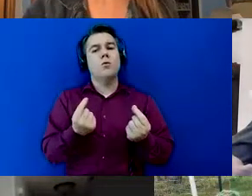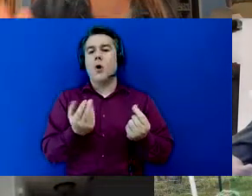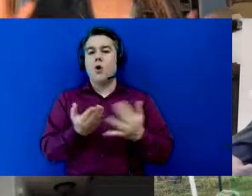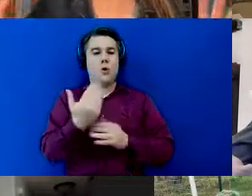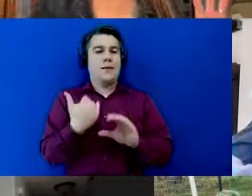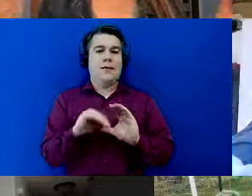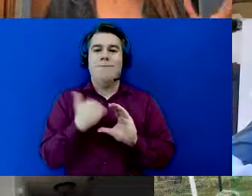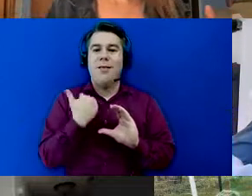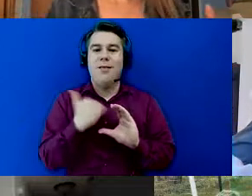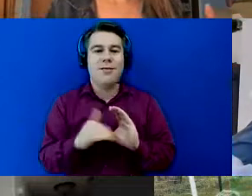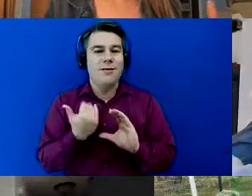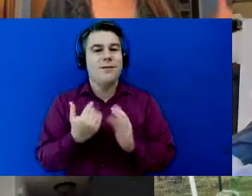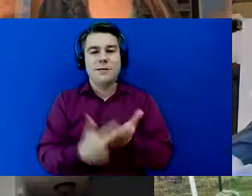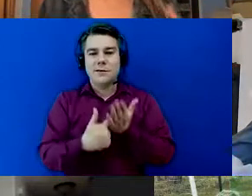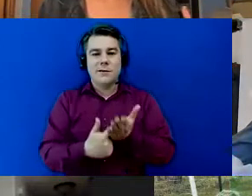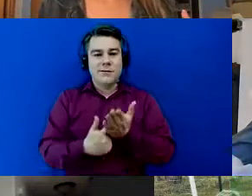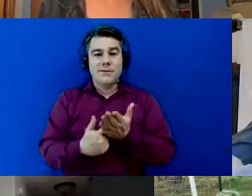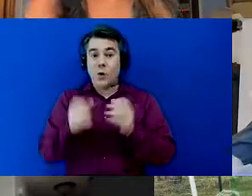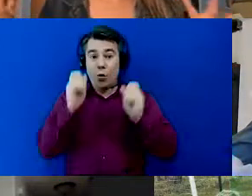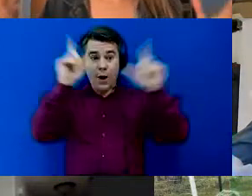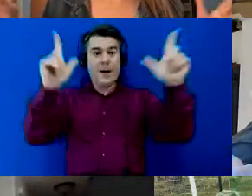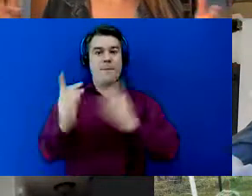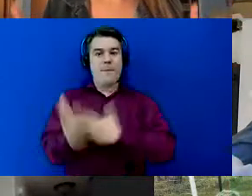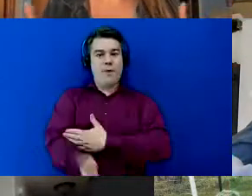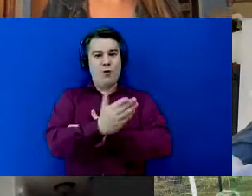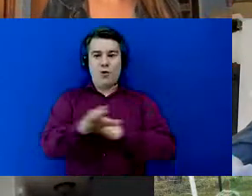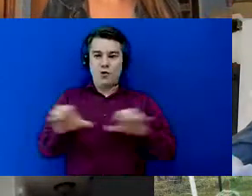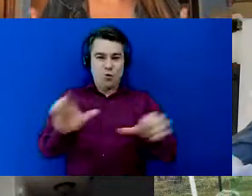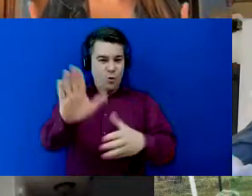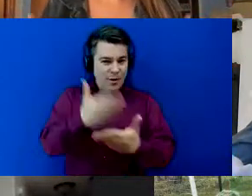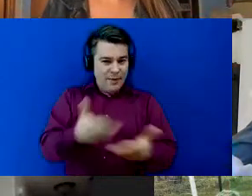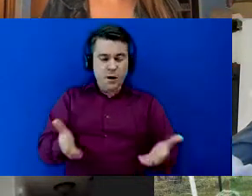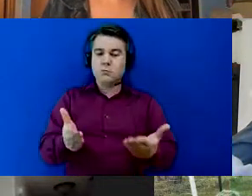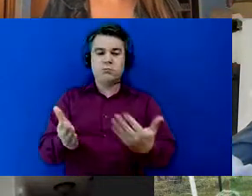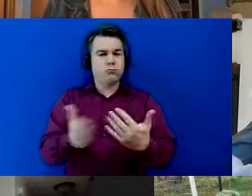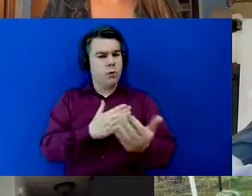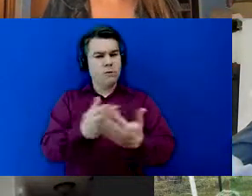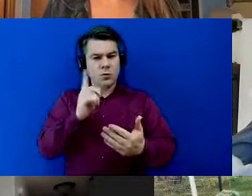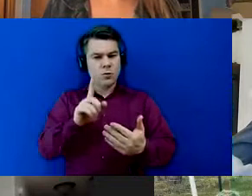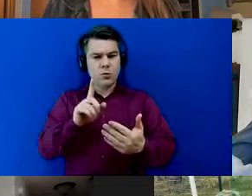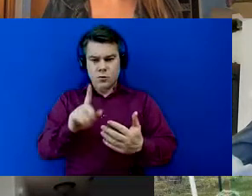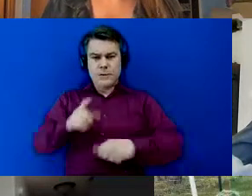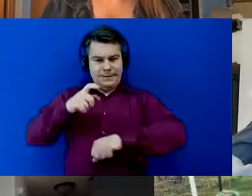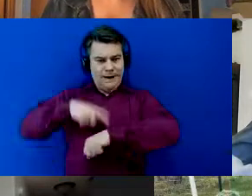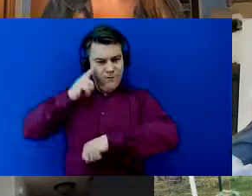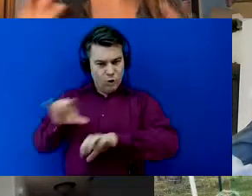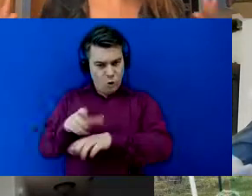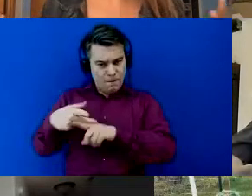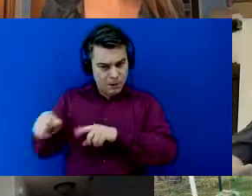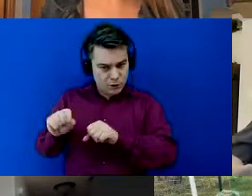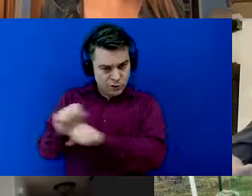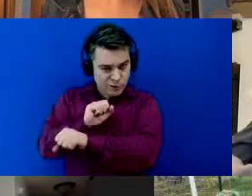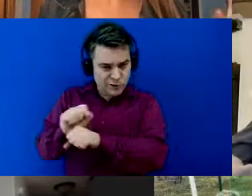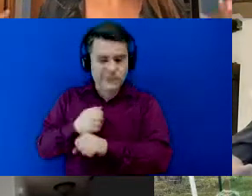like wake up in the morning and do your thing whenever you come to do your Plexus work start I like to call it your